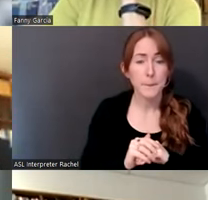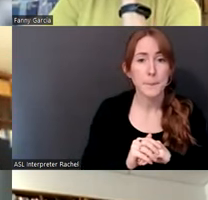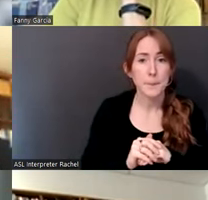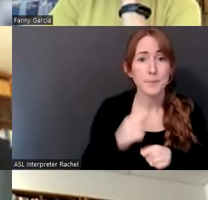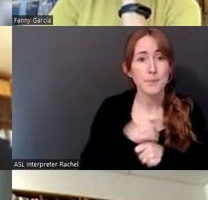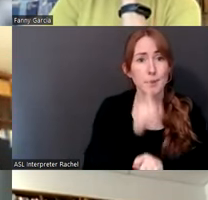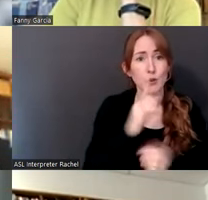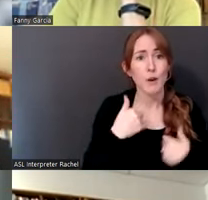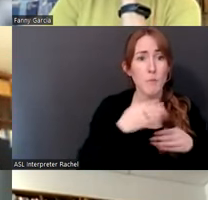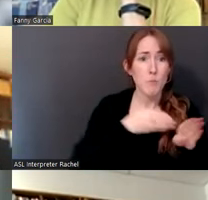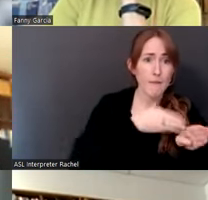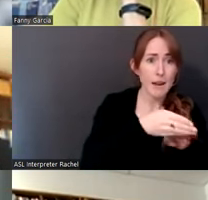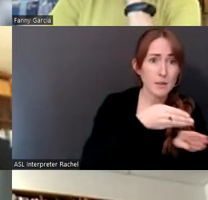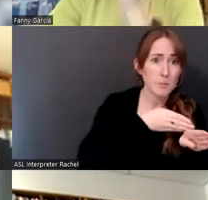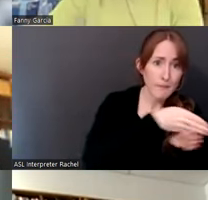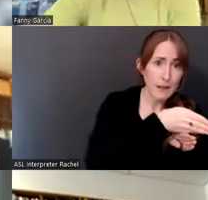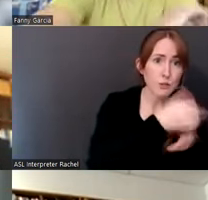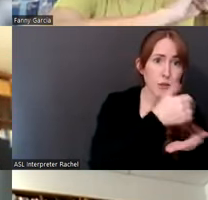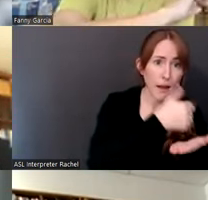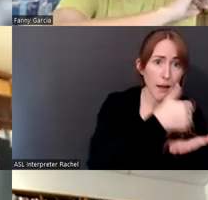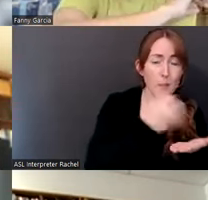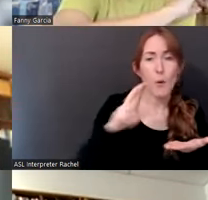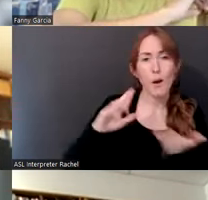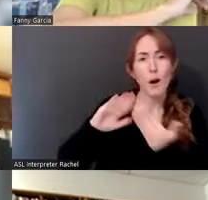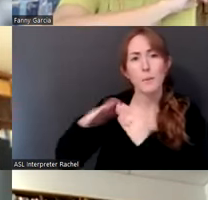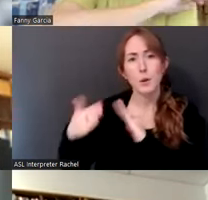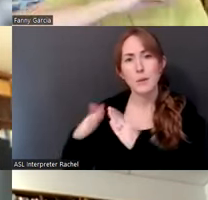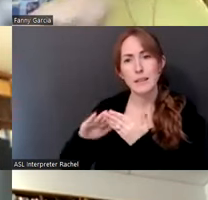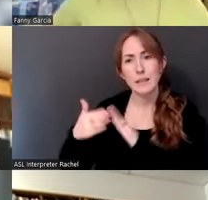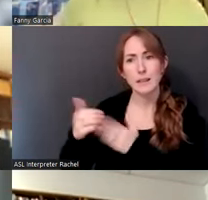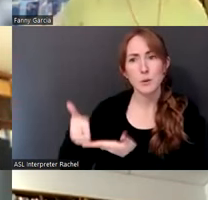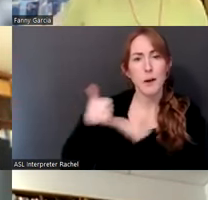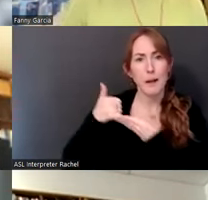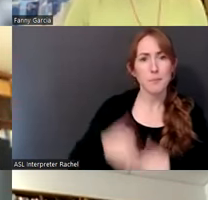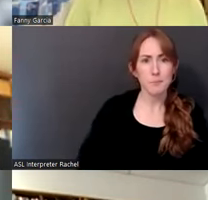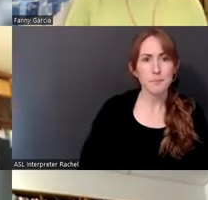whether that's professional help or a caring community that we can come to with those things as well.